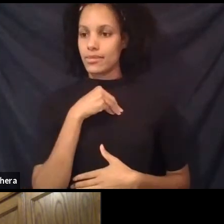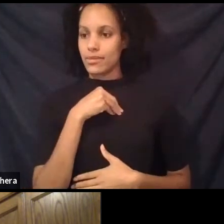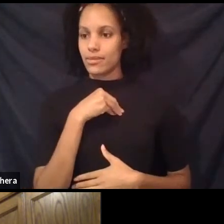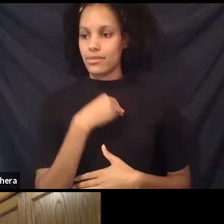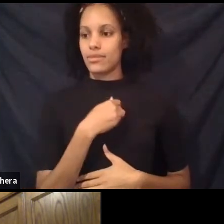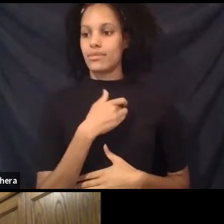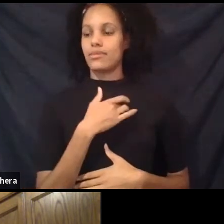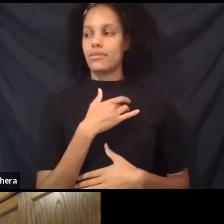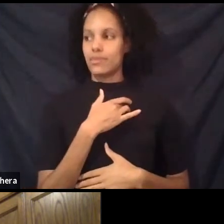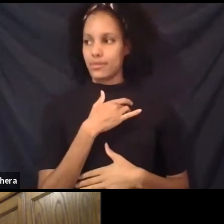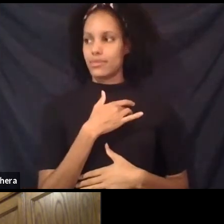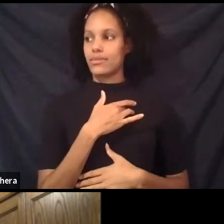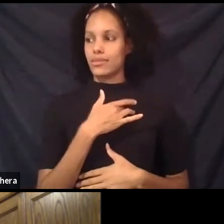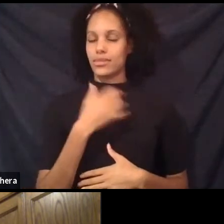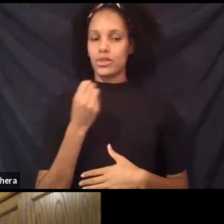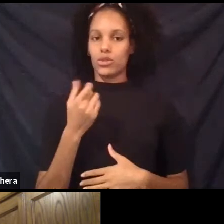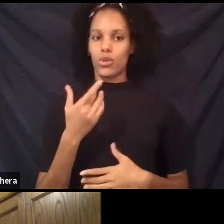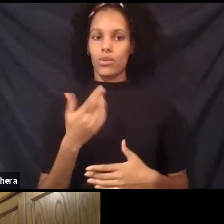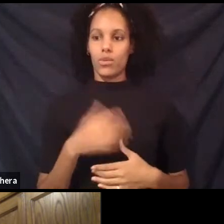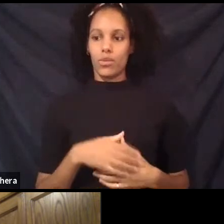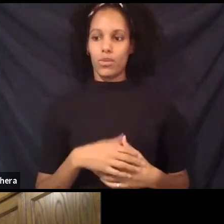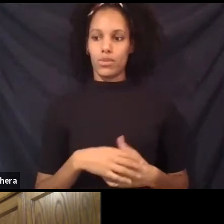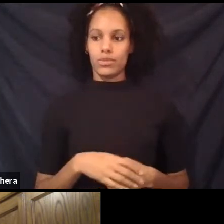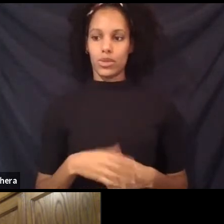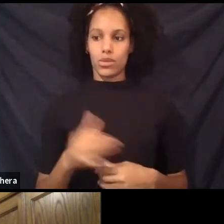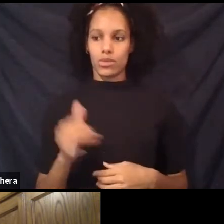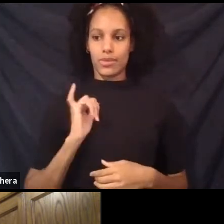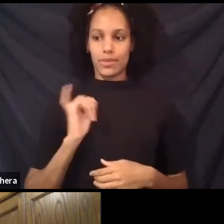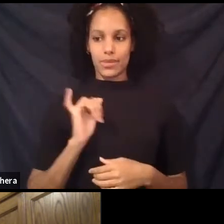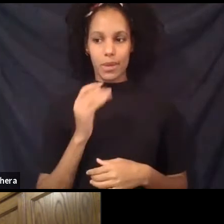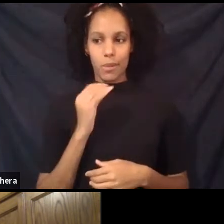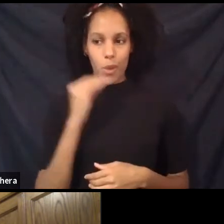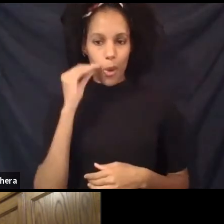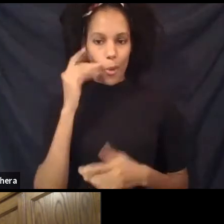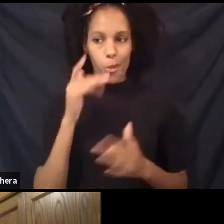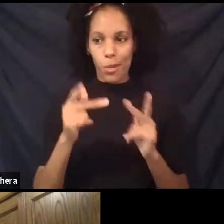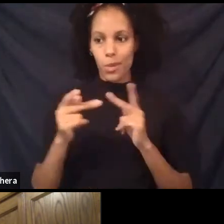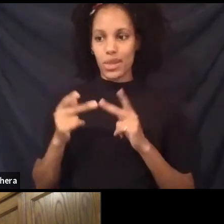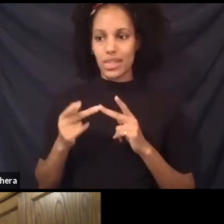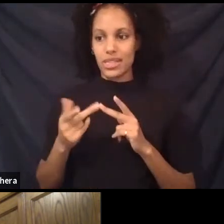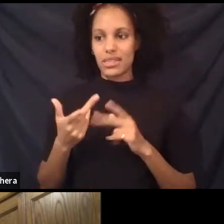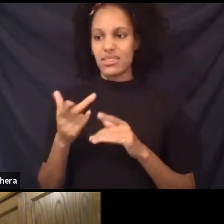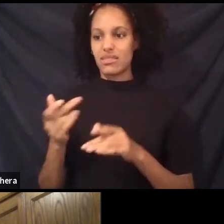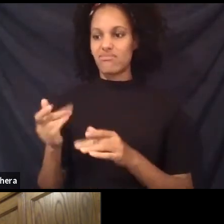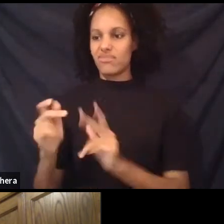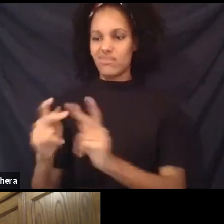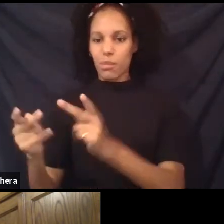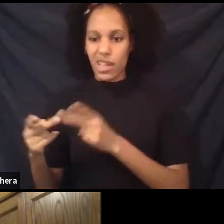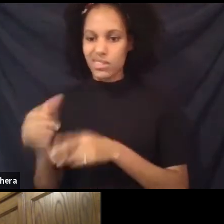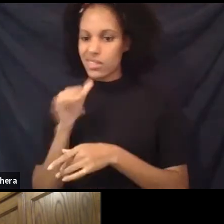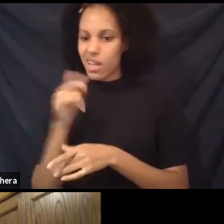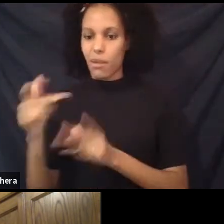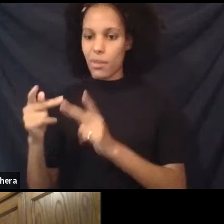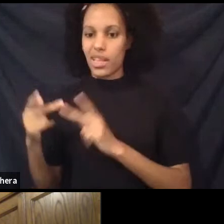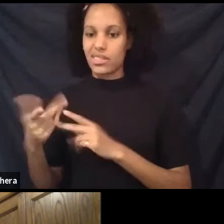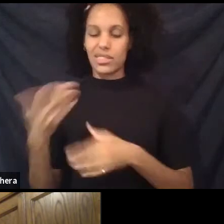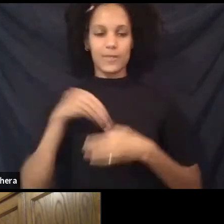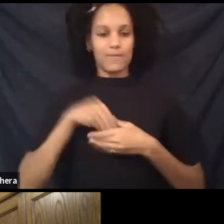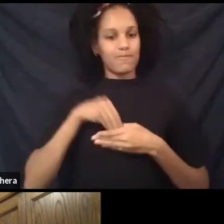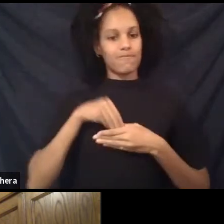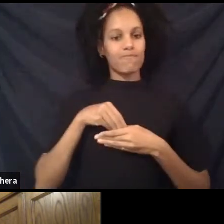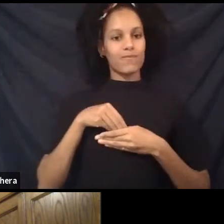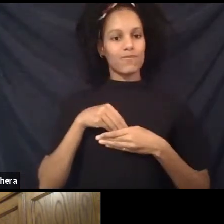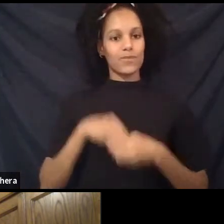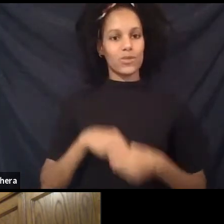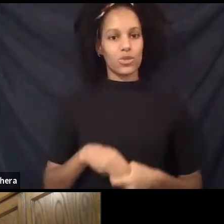that in me from having moved and transitioned on the East Coast of Philadelphia and then moving to Brooklyn and feeling very, very close to Brooklyn, but having returned